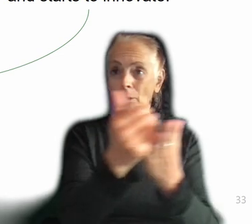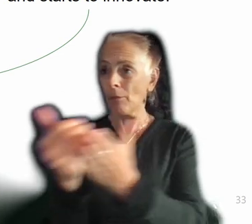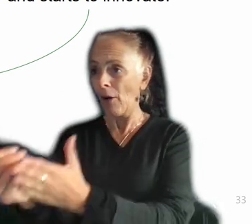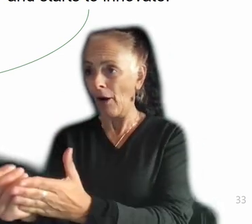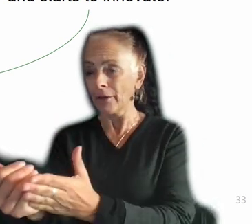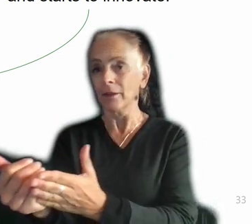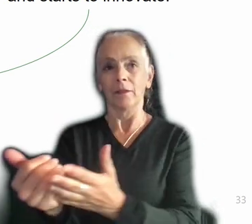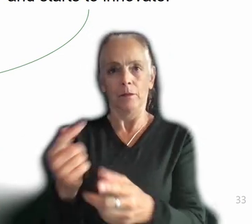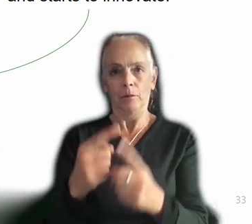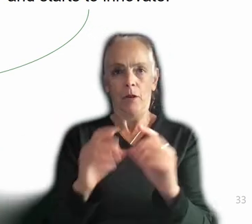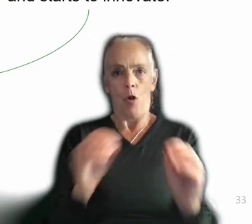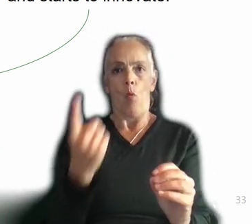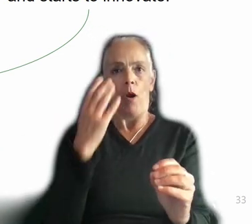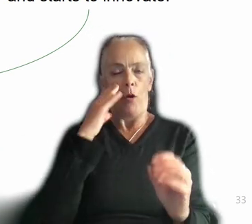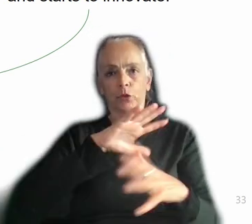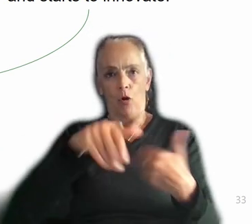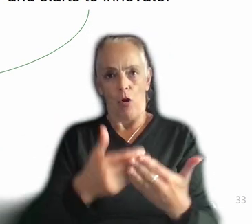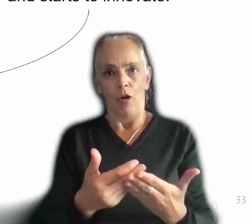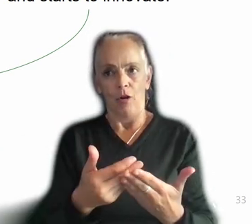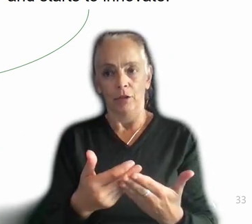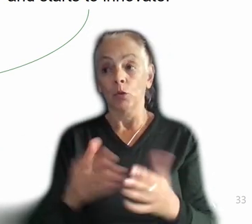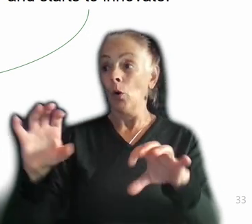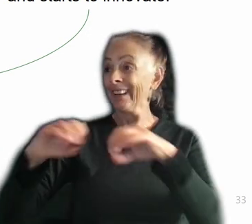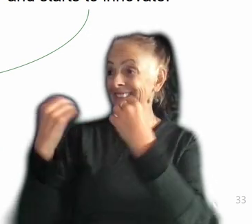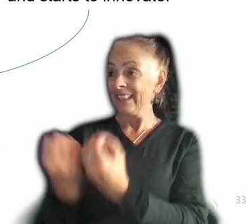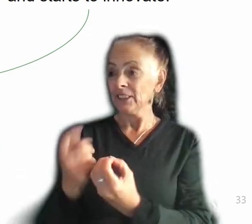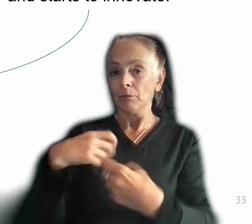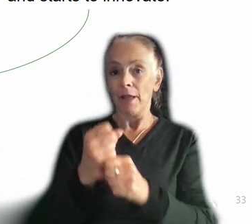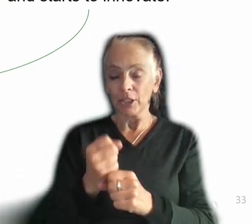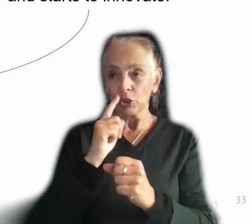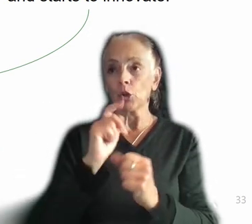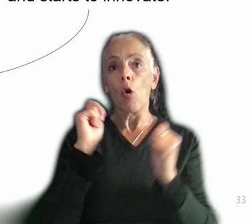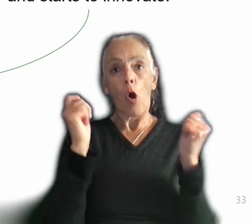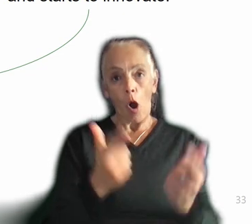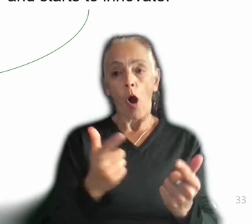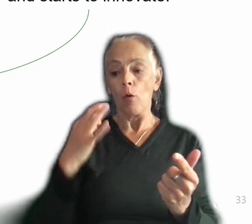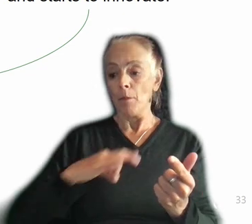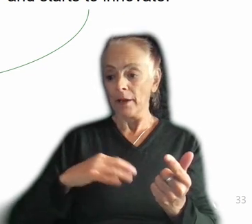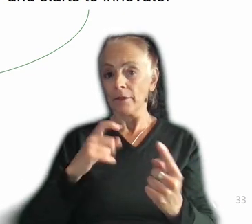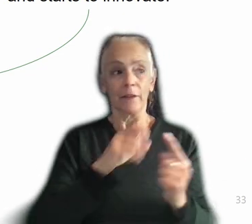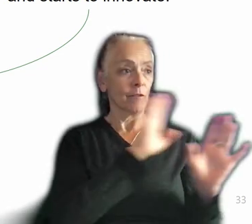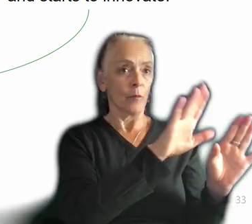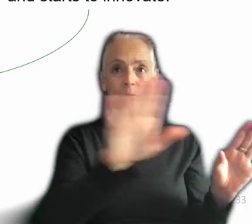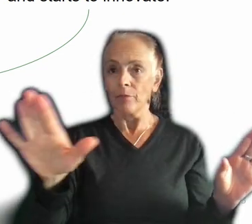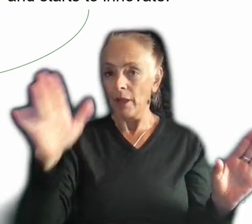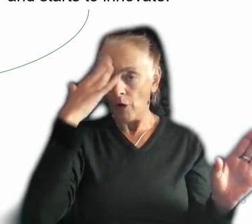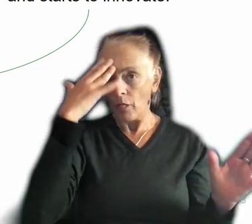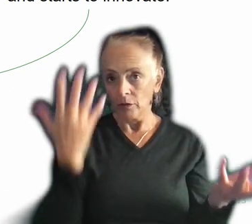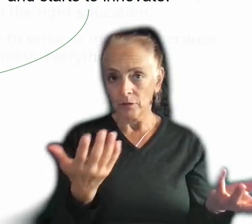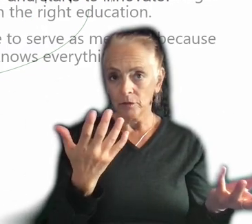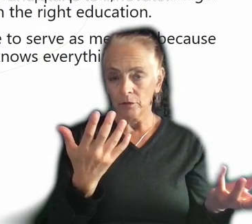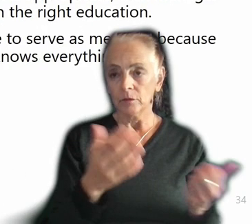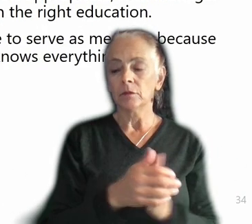organization needs to do is make sure that everybody's benefiting from the stuff other people know, right? So here is